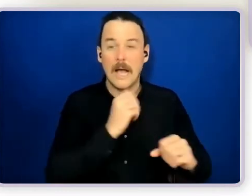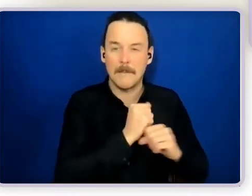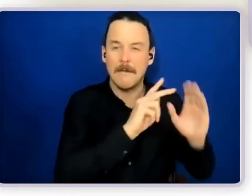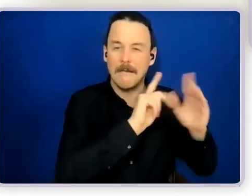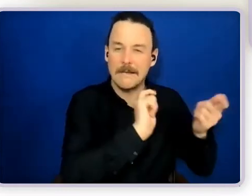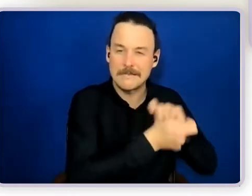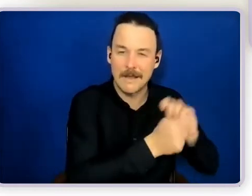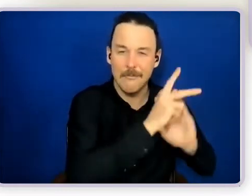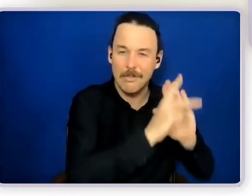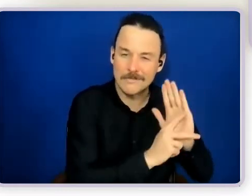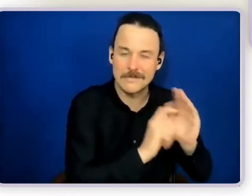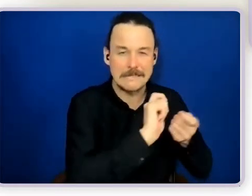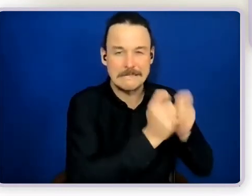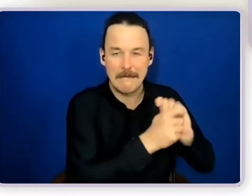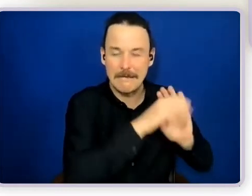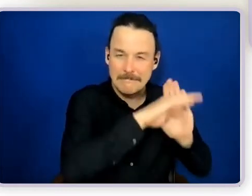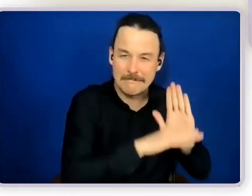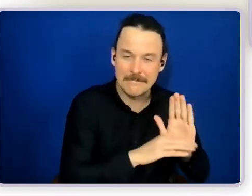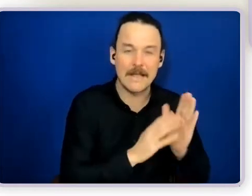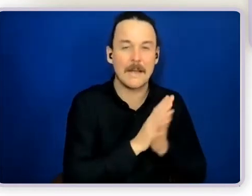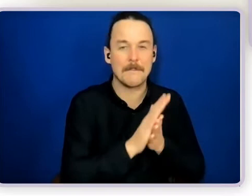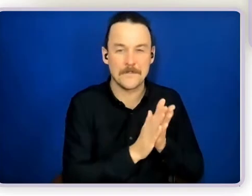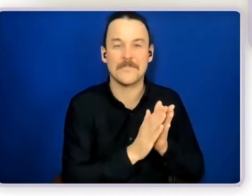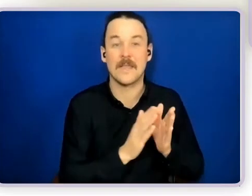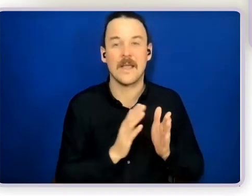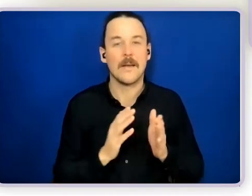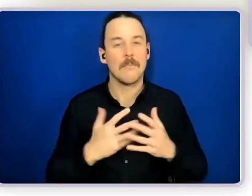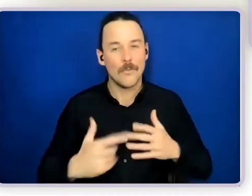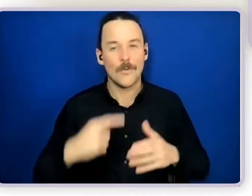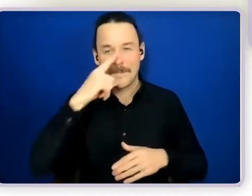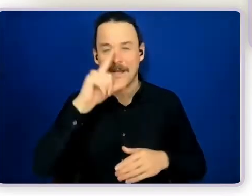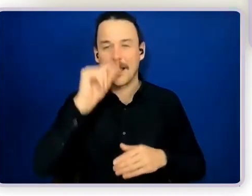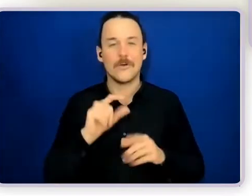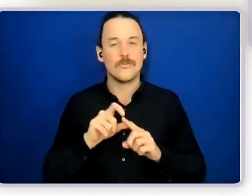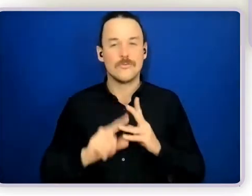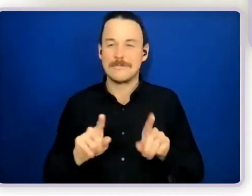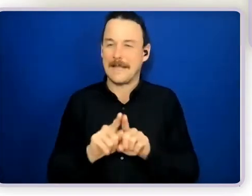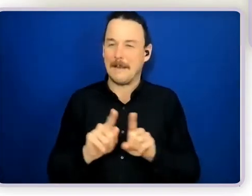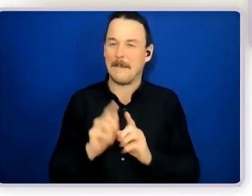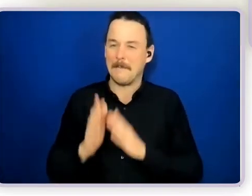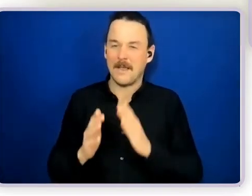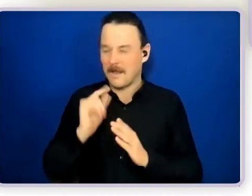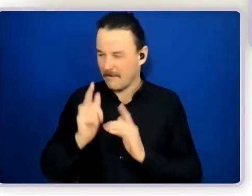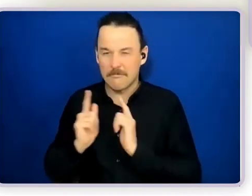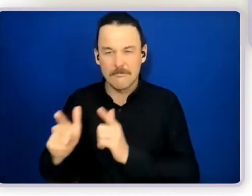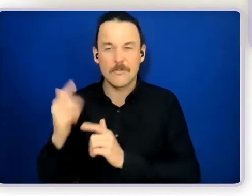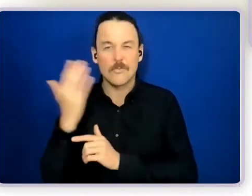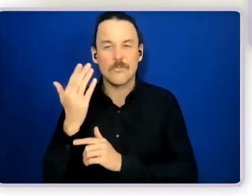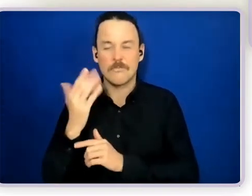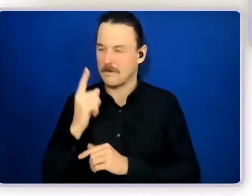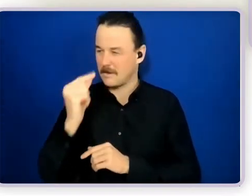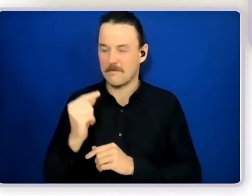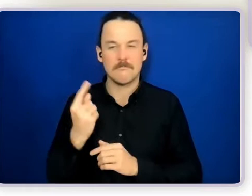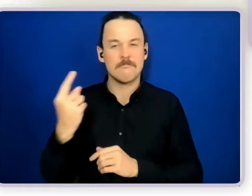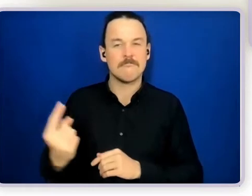life that everyone else had access to. So to go to school and to have her own home. But very powerful, the way that the